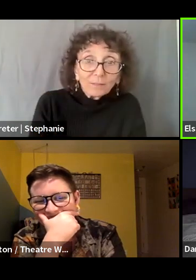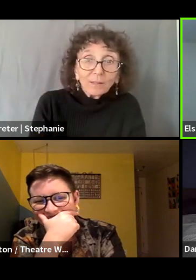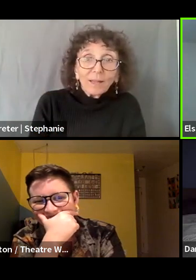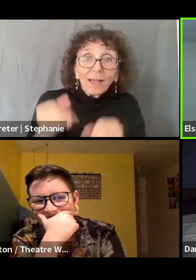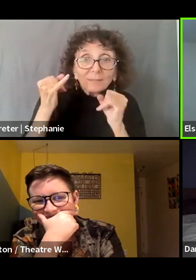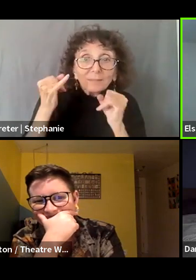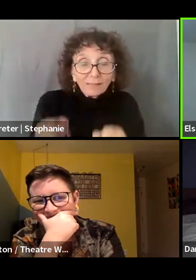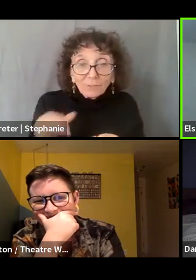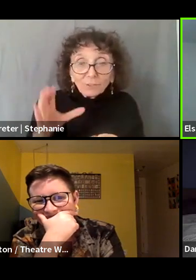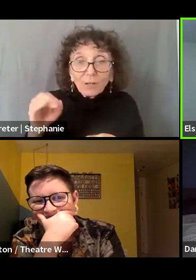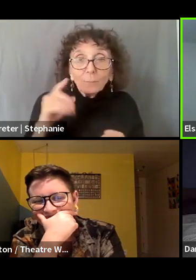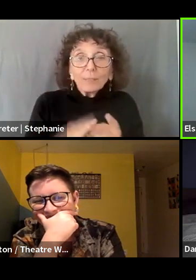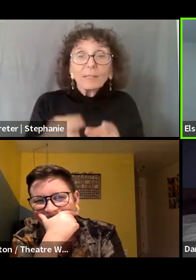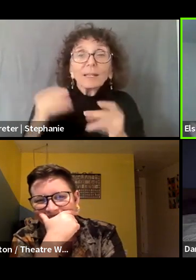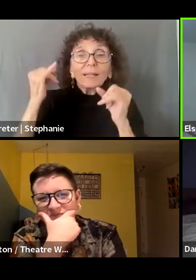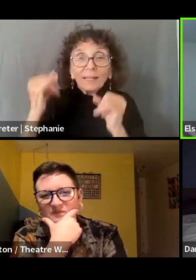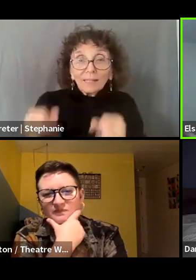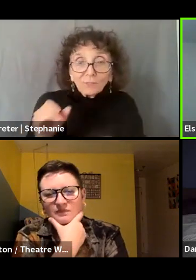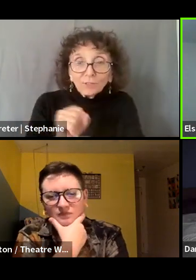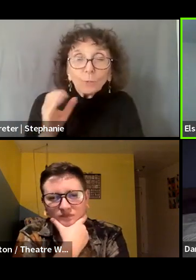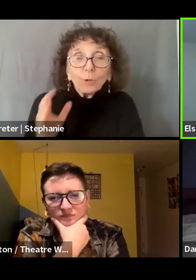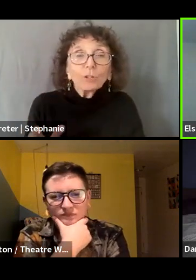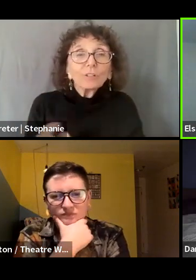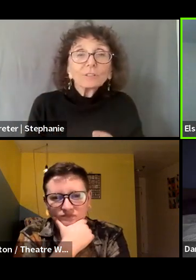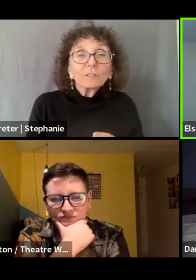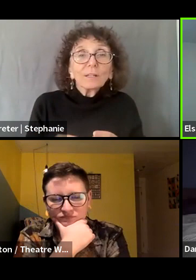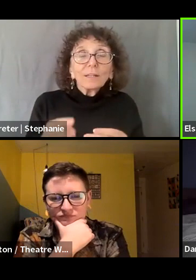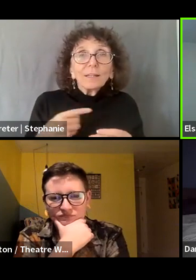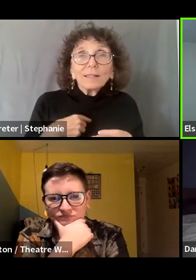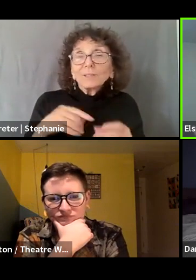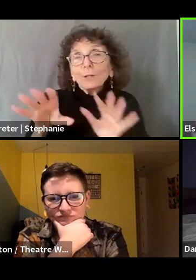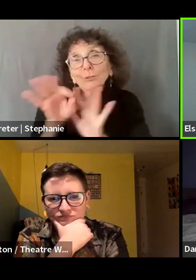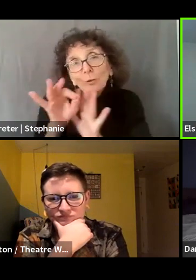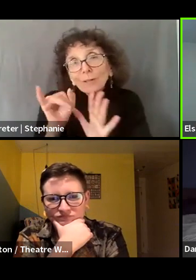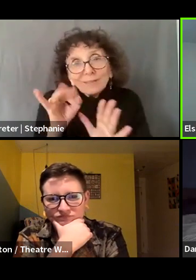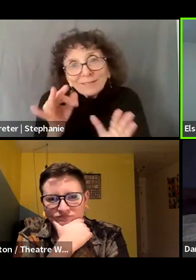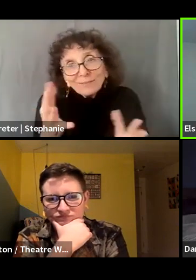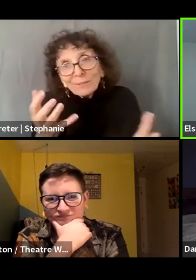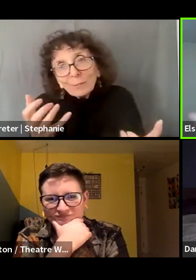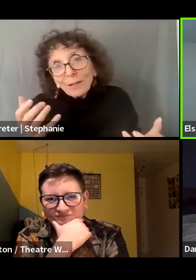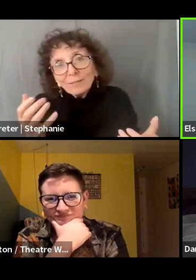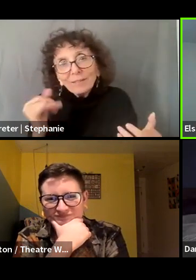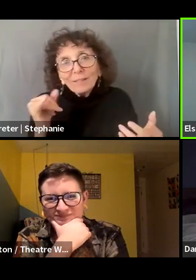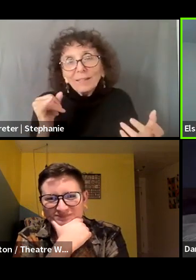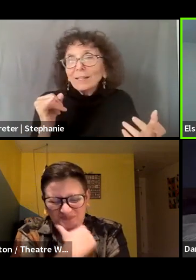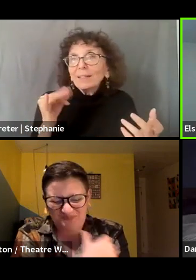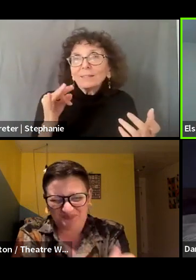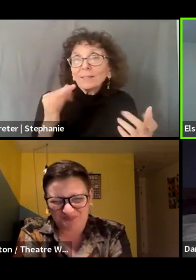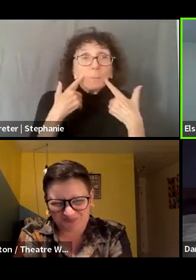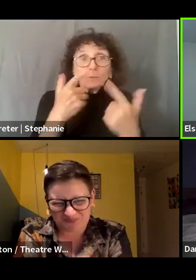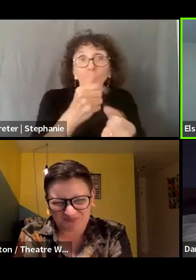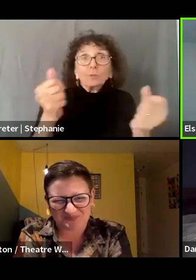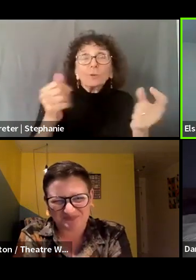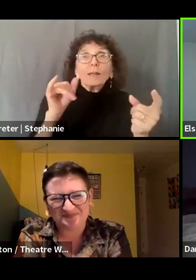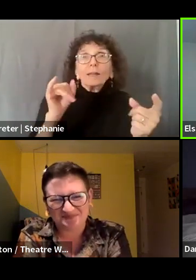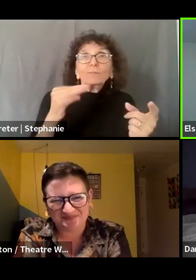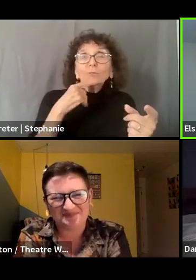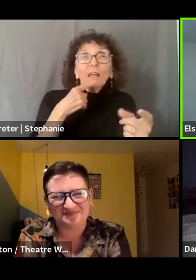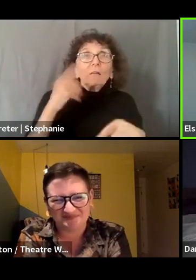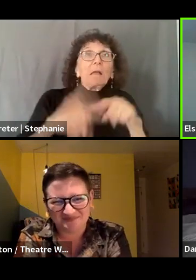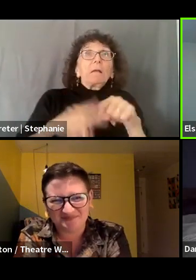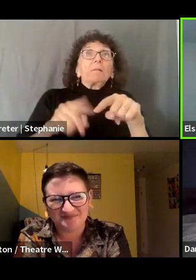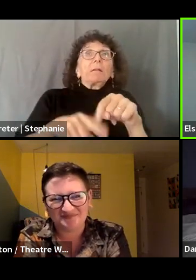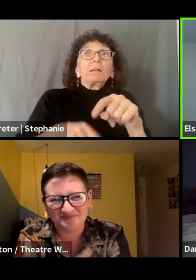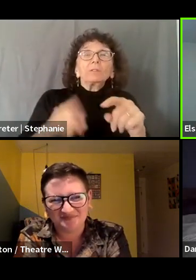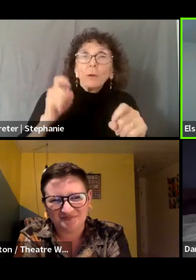workers, and it's a choice not to, and you know, that's a fine choice if you, if you feel like that's better for you, but you have to own that. Um,